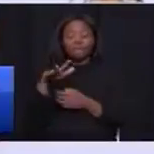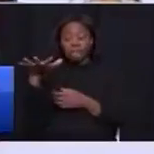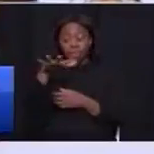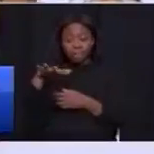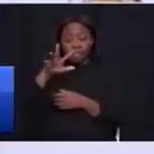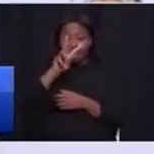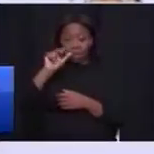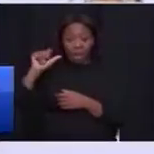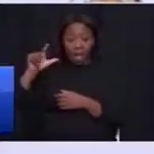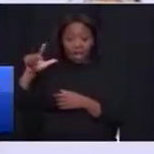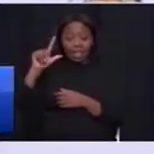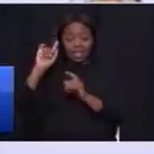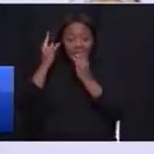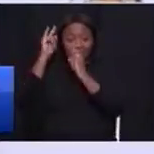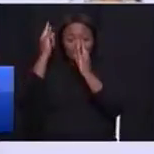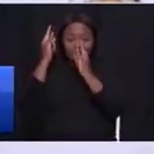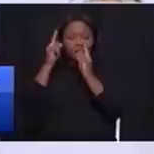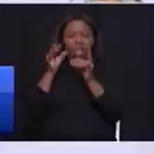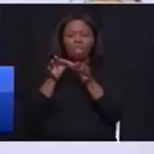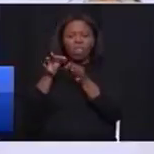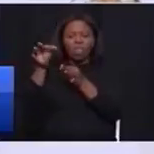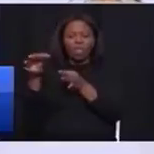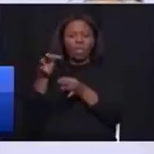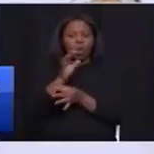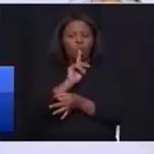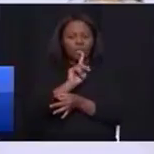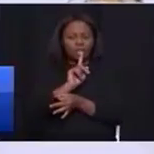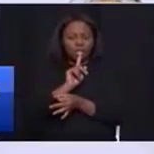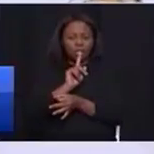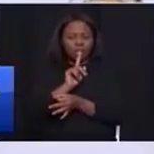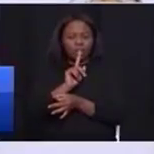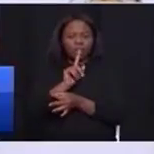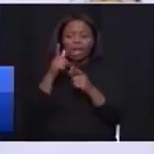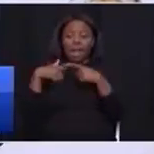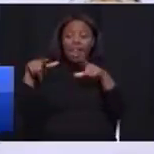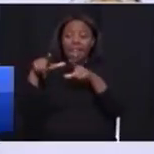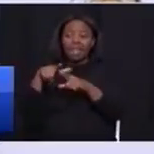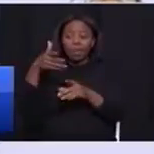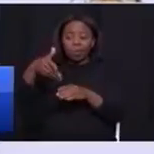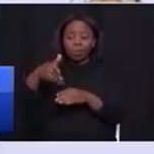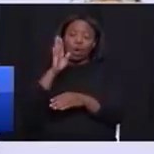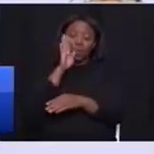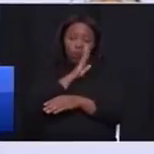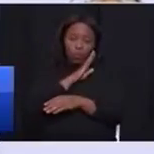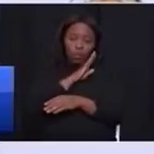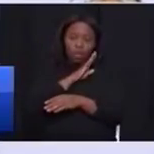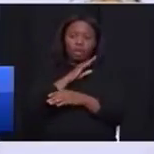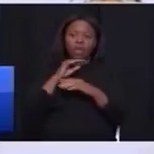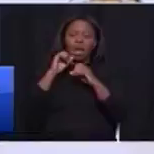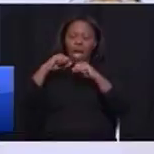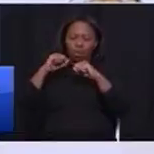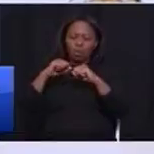City and Lanseria were delayed by the absence of land availability agreements between the